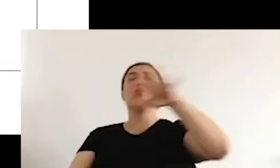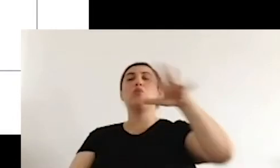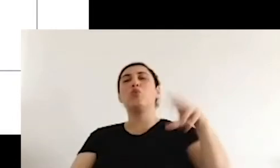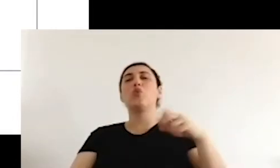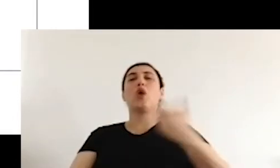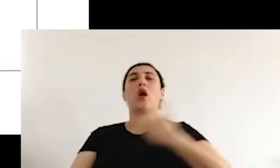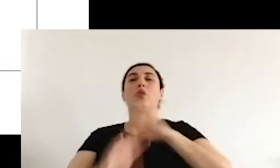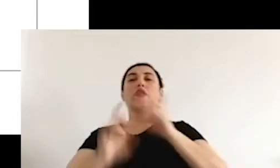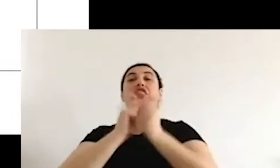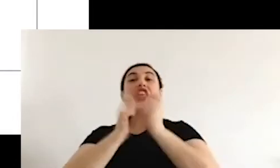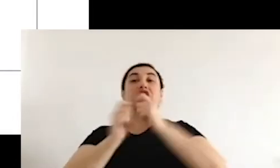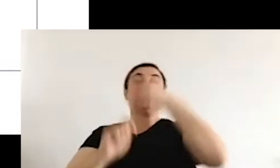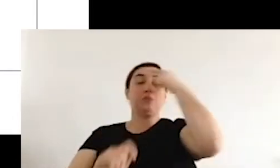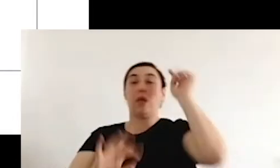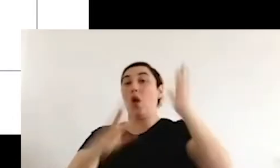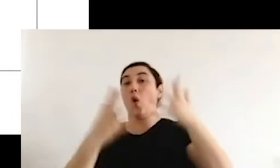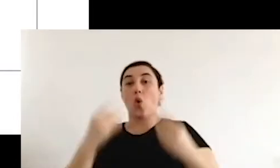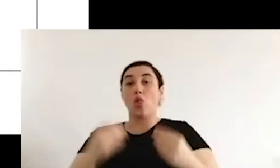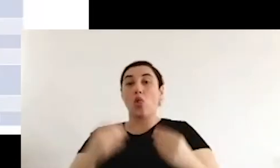in a referendum.